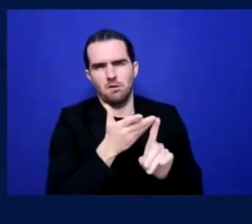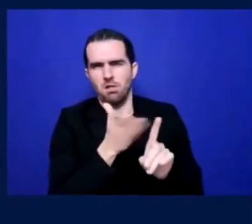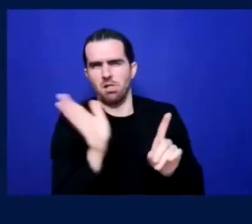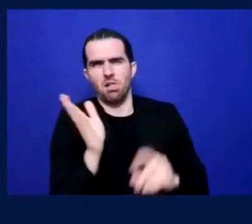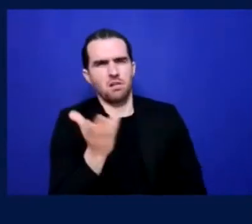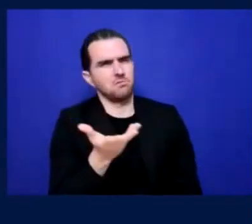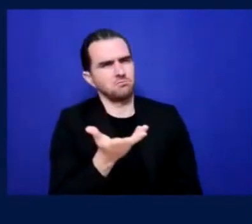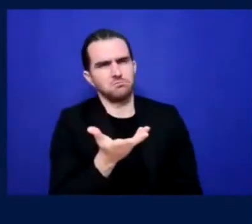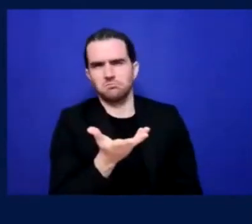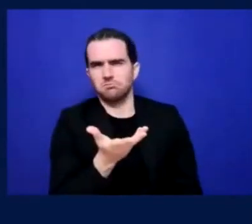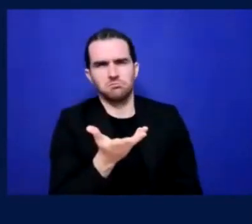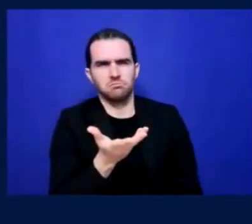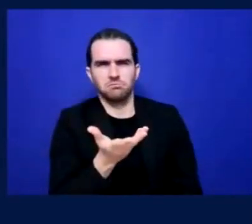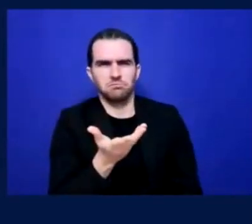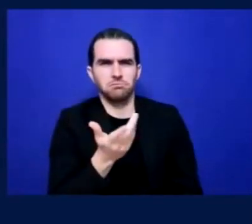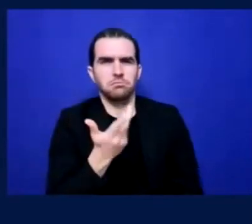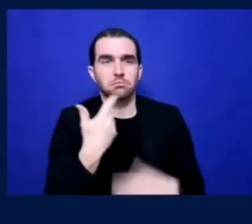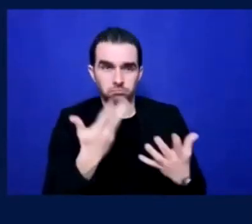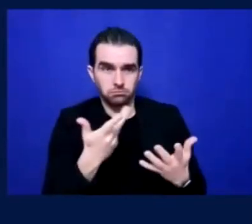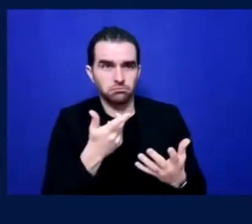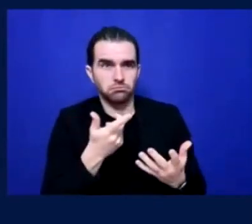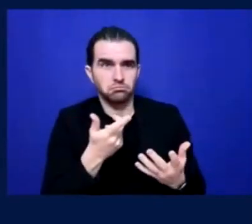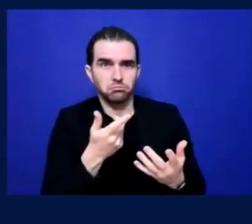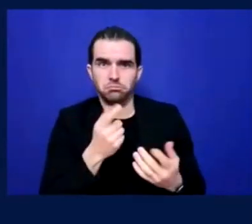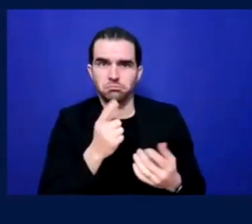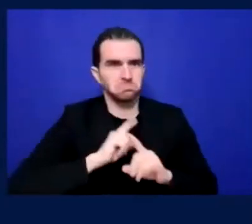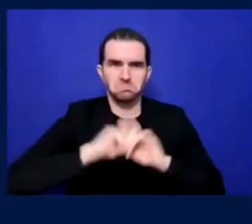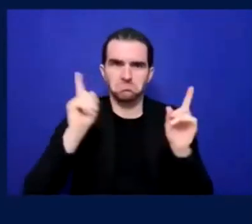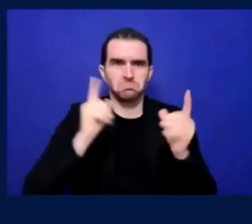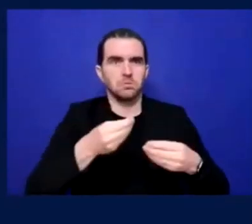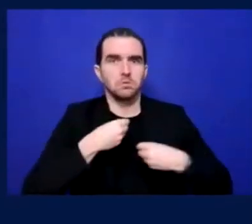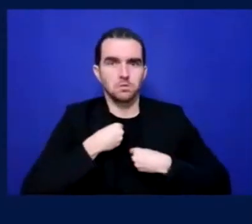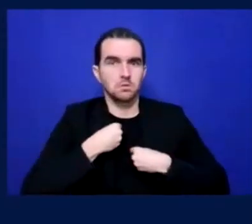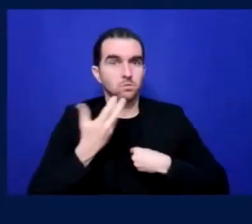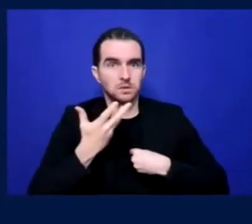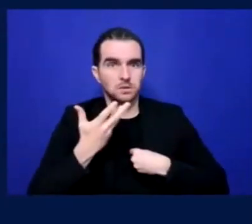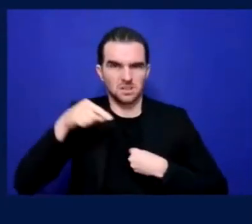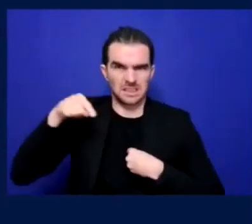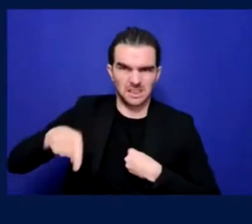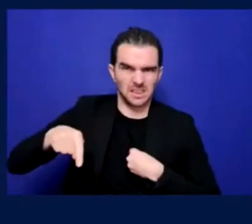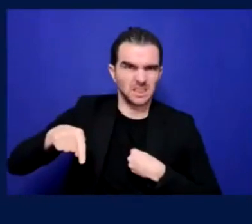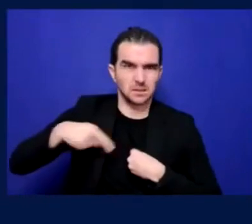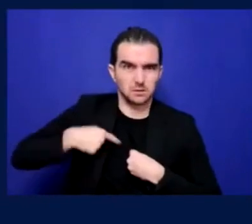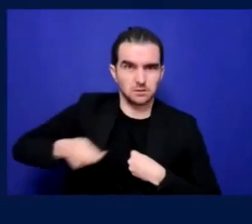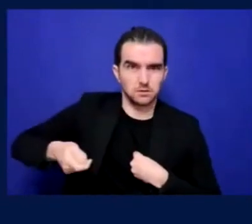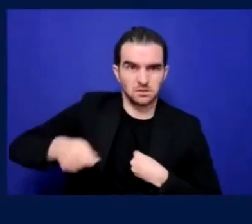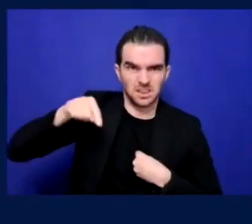you know, it just, it just made me feel really not, not welcome if you know what I mean.